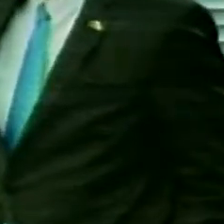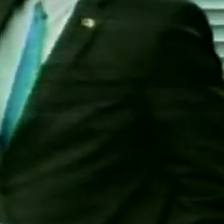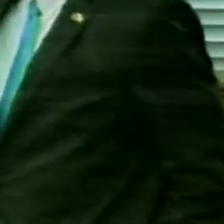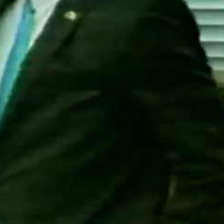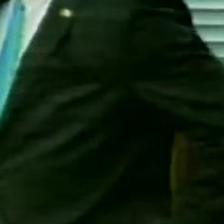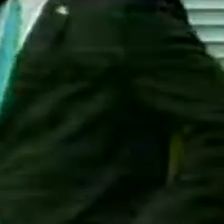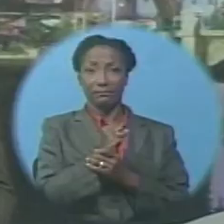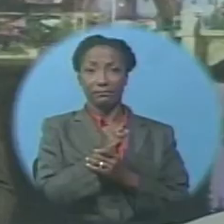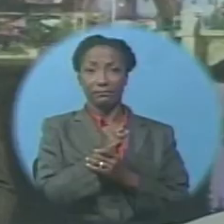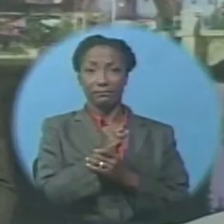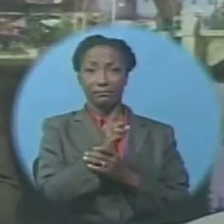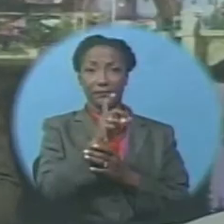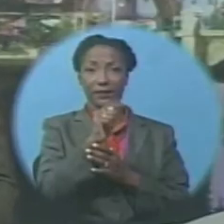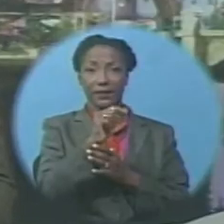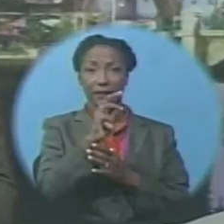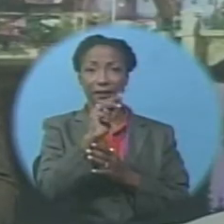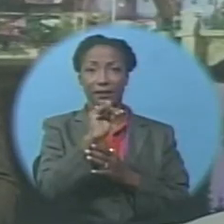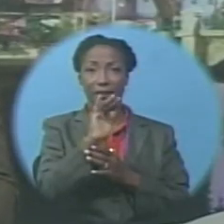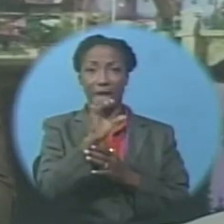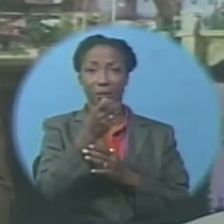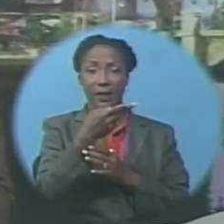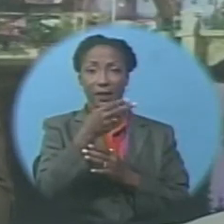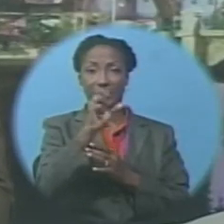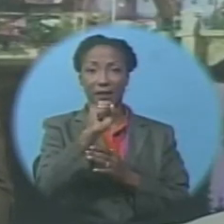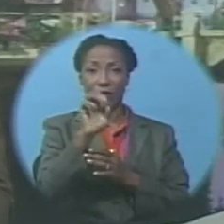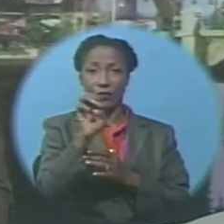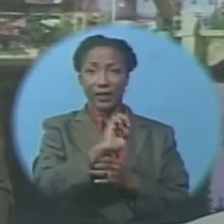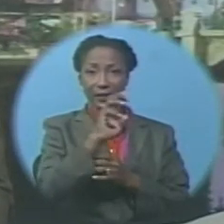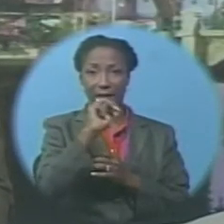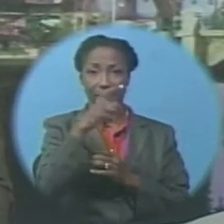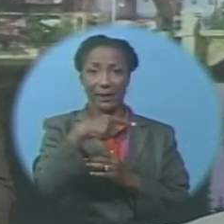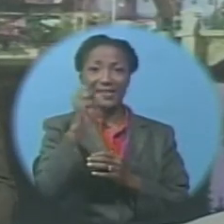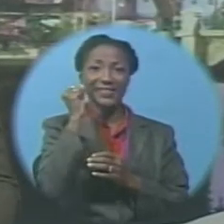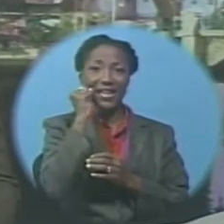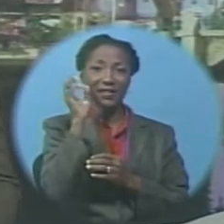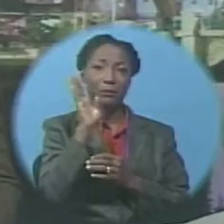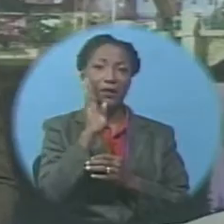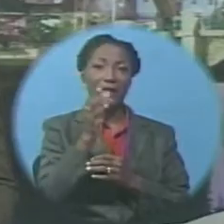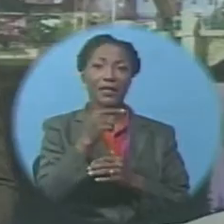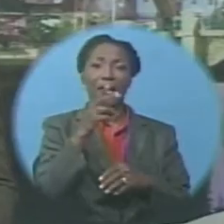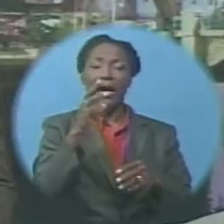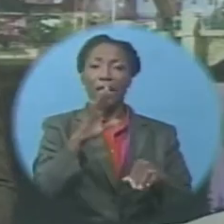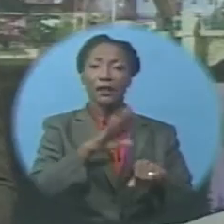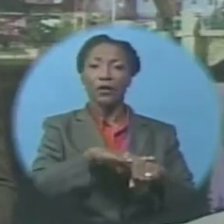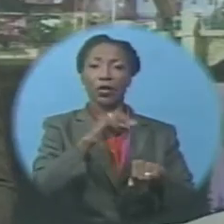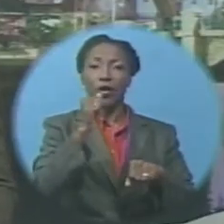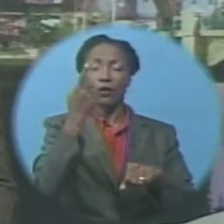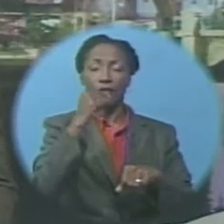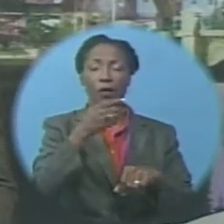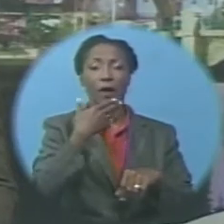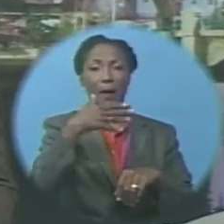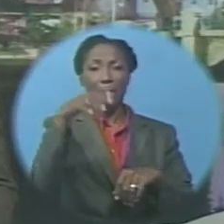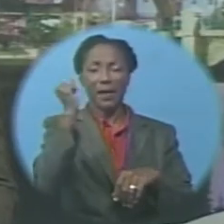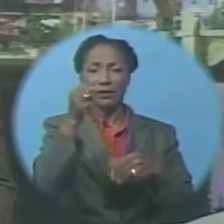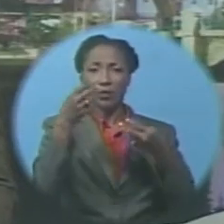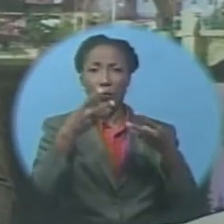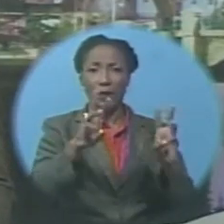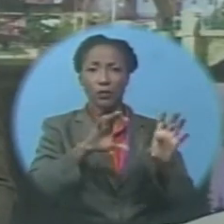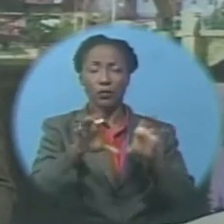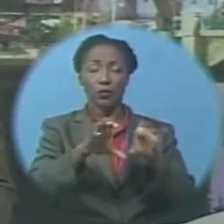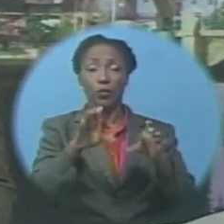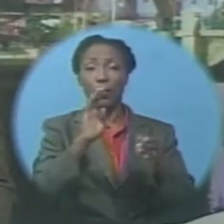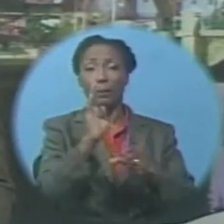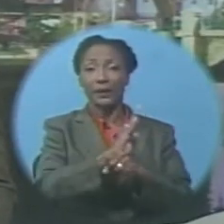represent. St. Michael's Southeast MP, Santee Bradshaw, has called for a better system at the NHC to